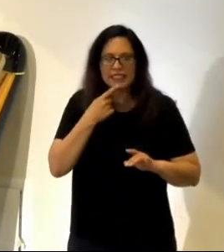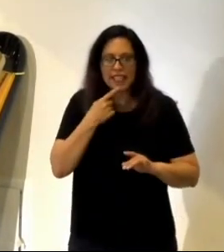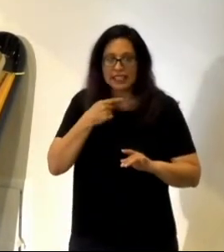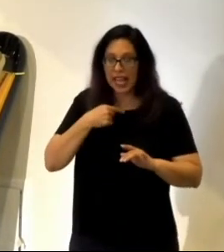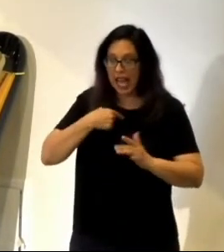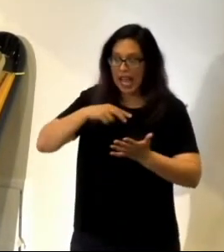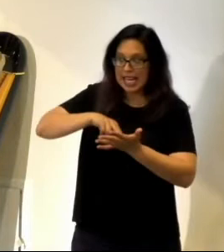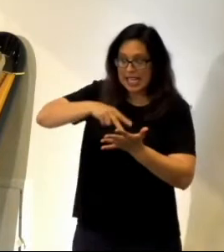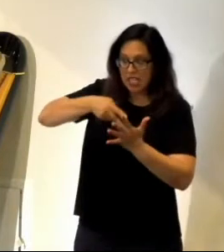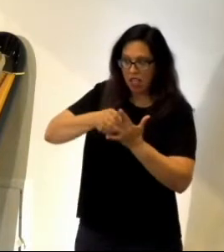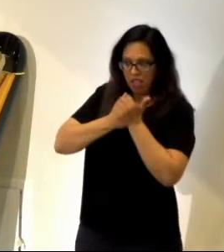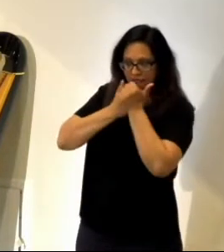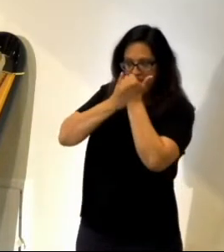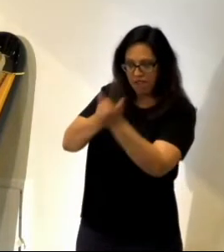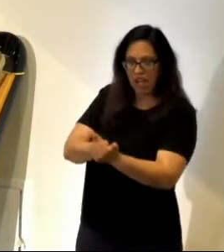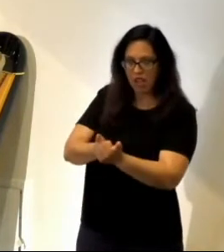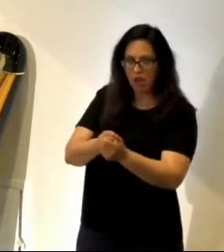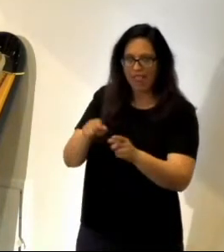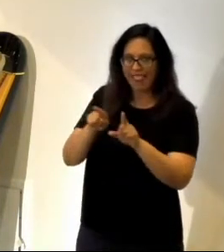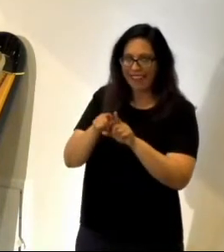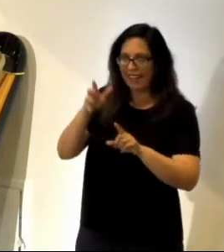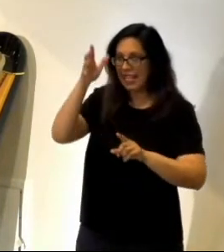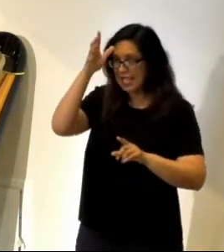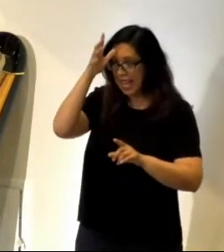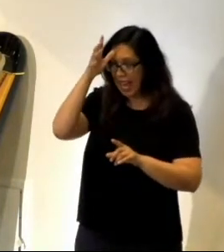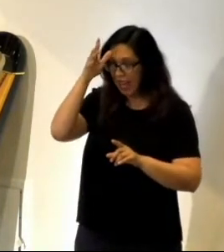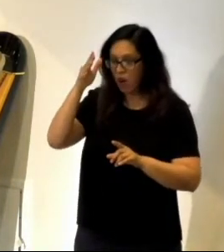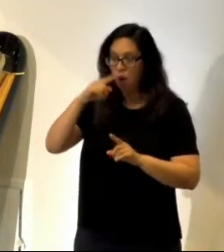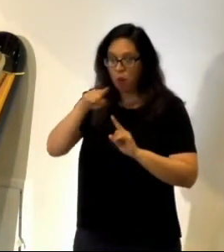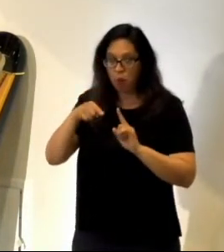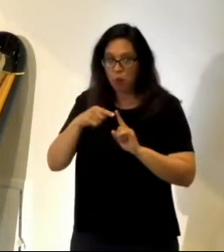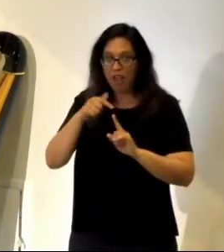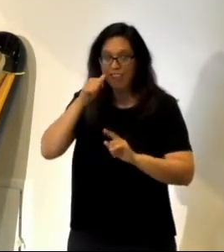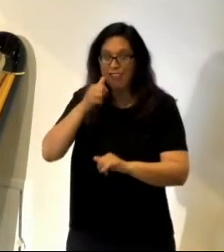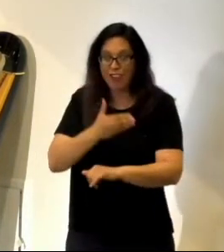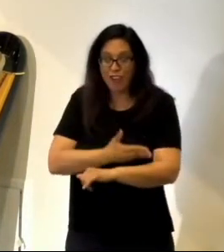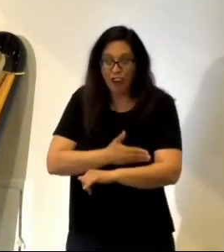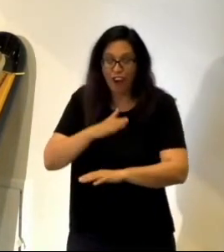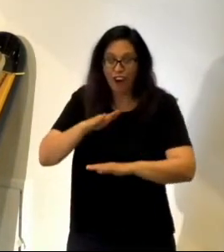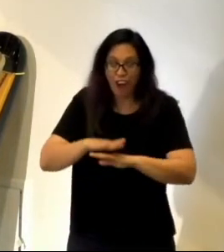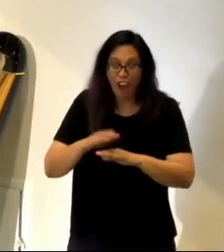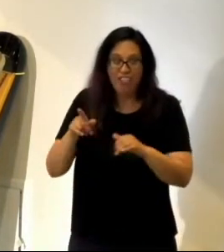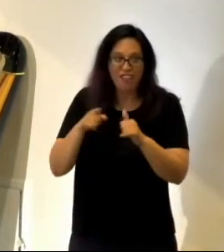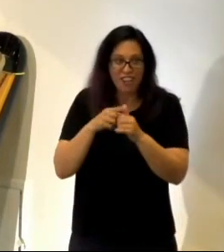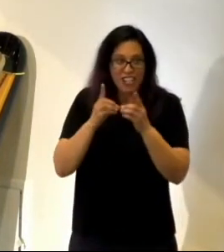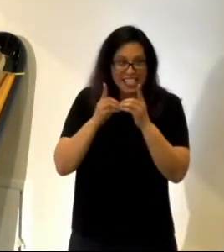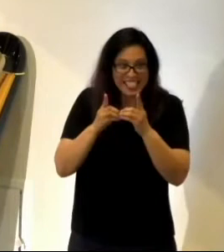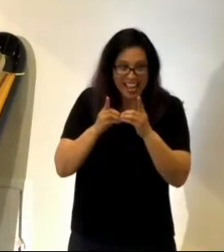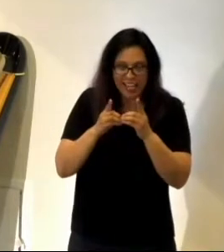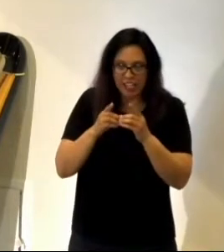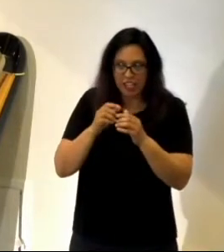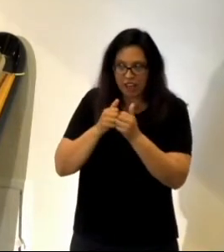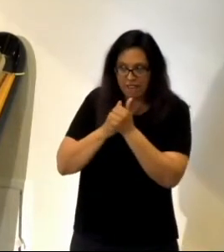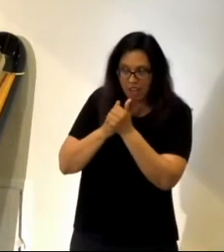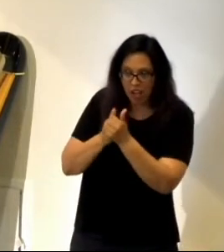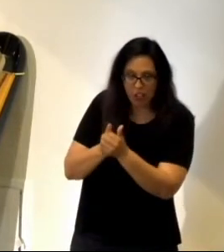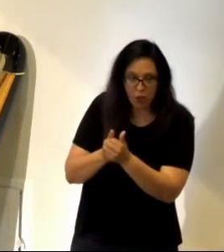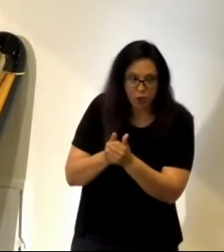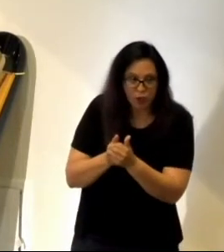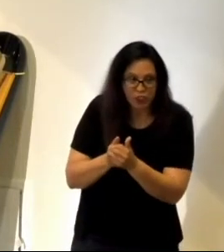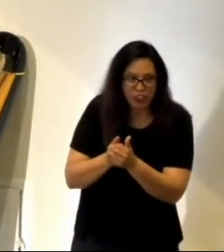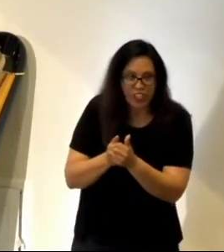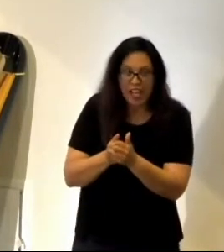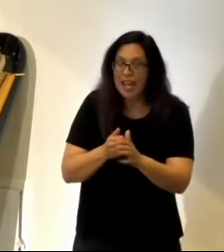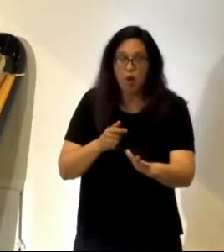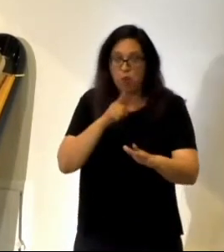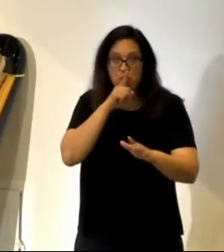intently, like a dad does when his daughters are on their first date to take care of them. Better yet, it says that I'm